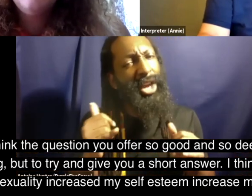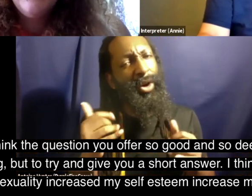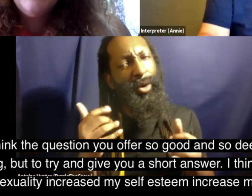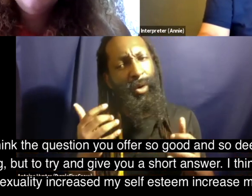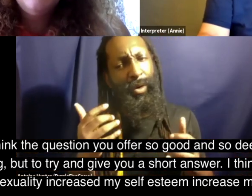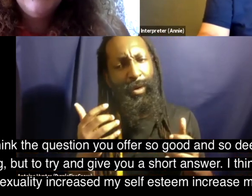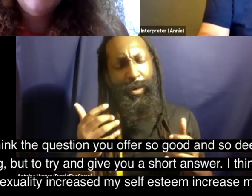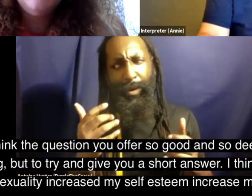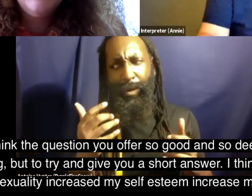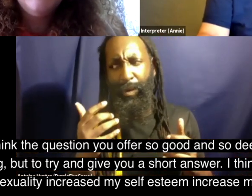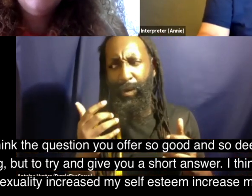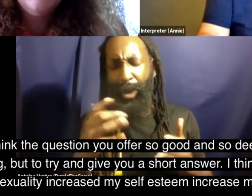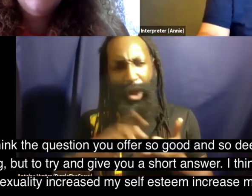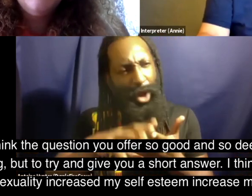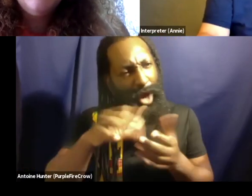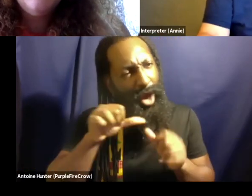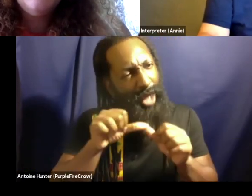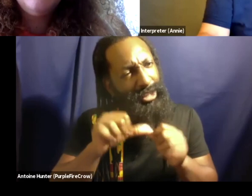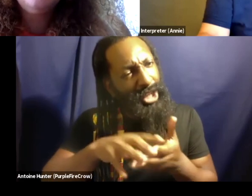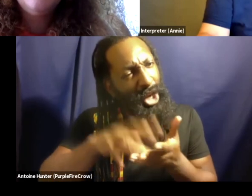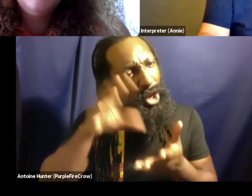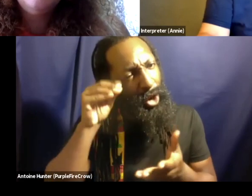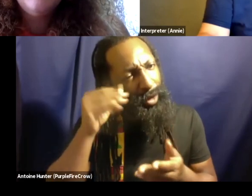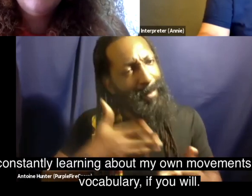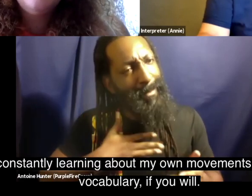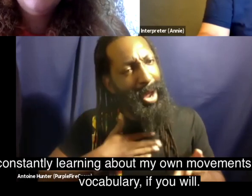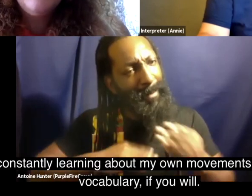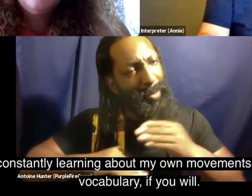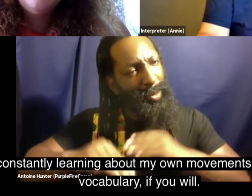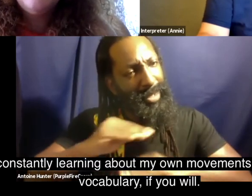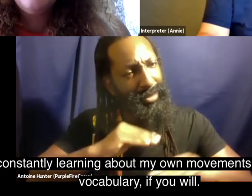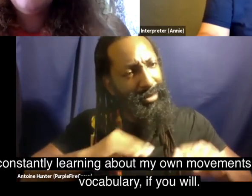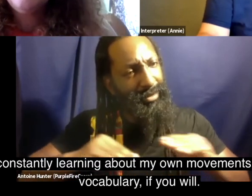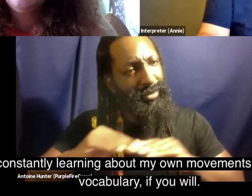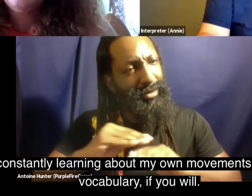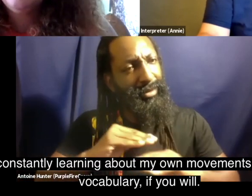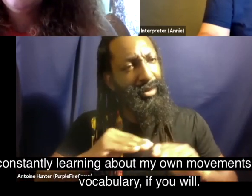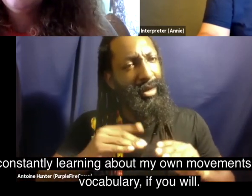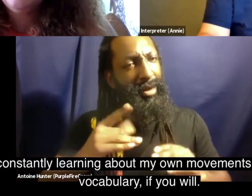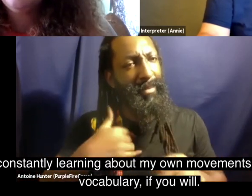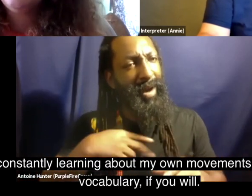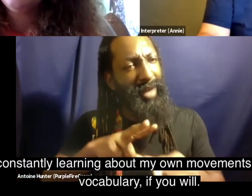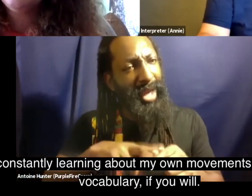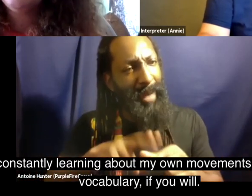self-esteem increased my drive for living and i'm constantly learning about my own movements